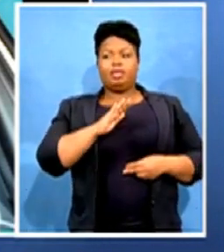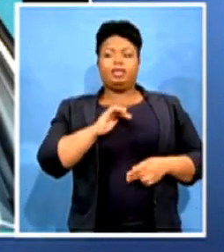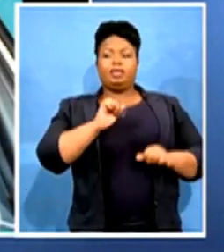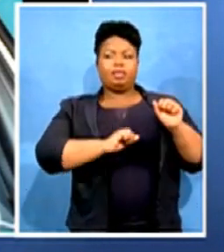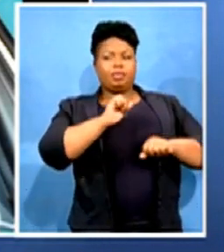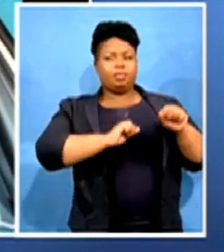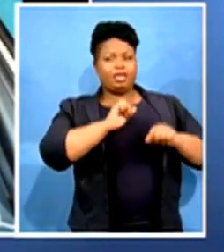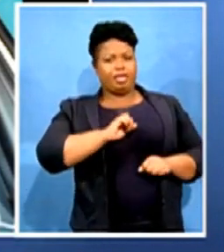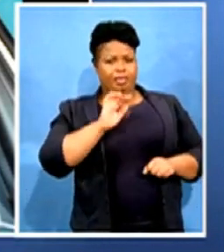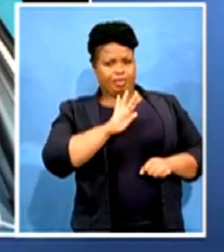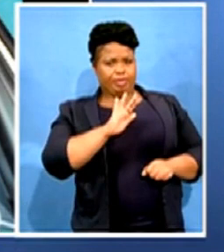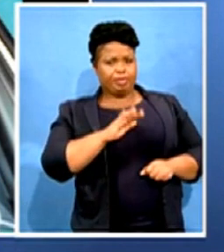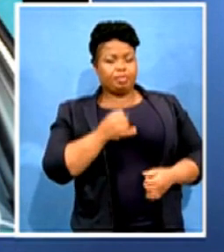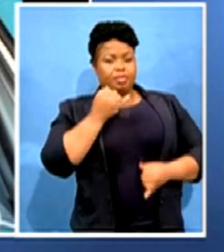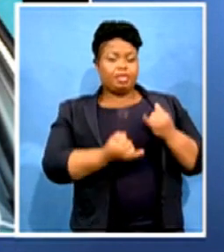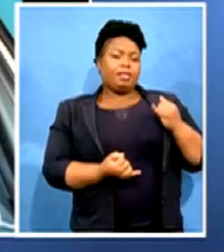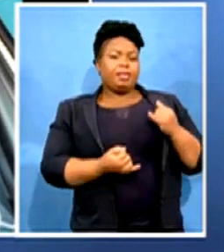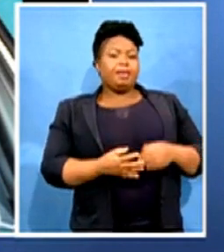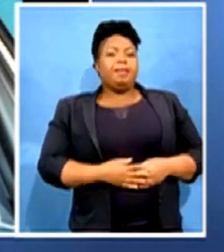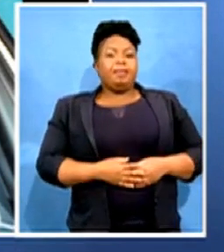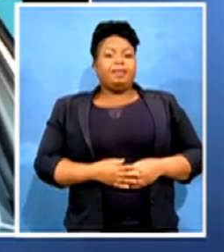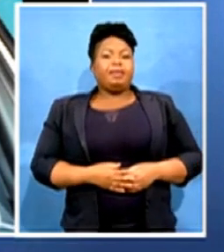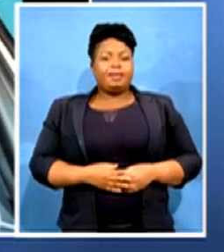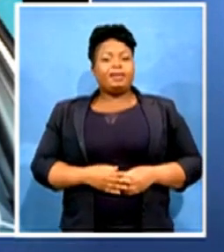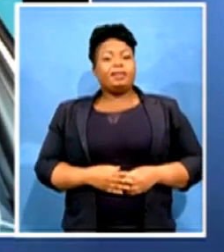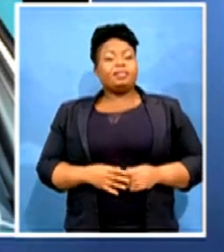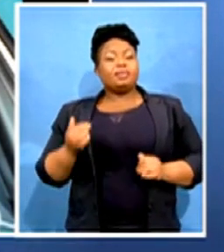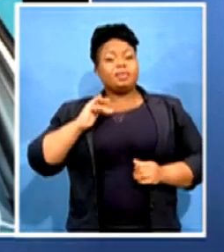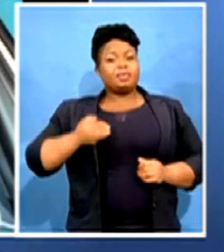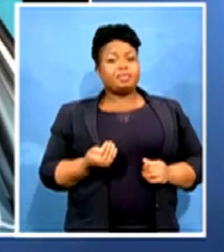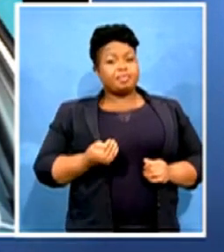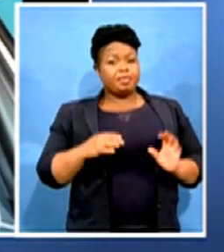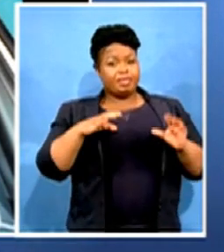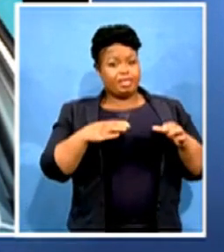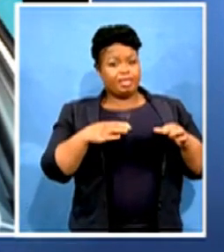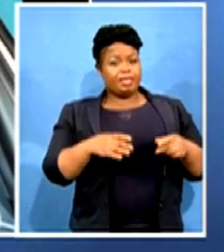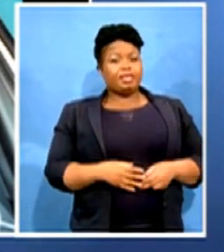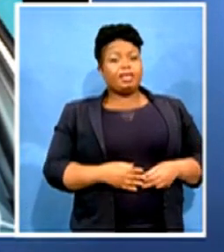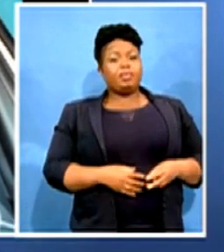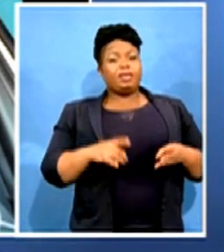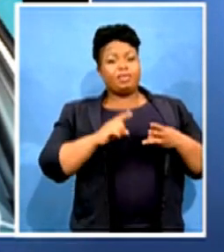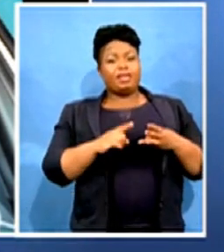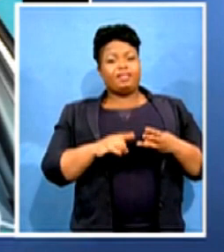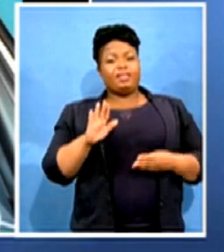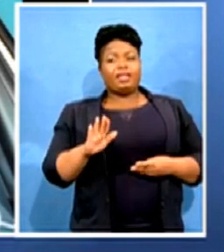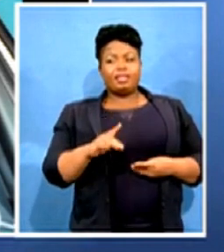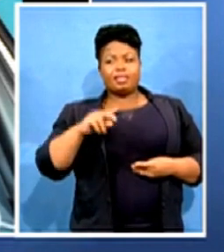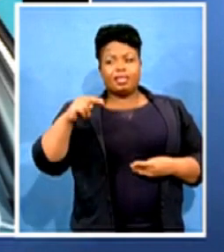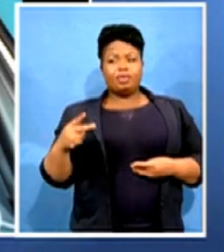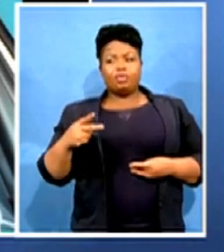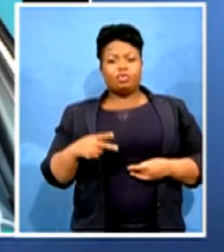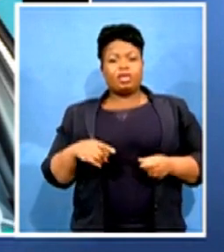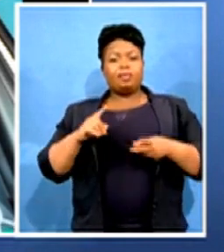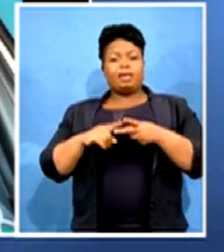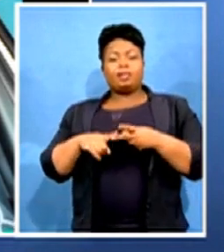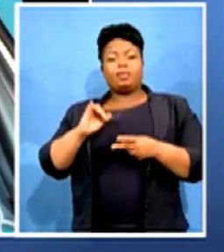Has the Women's League engaged with the IPC about this, about your concerns